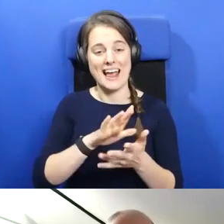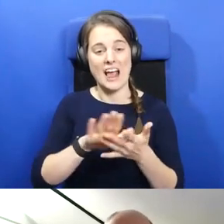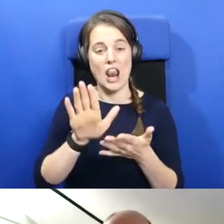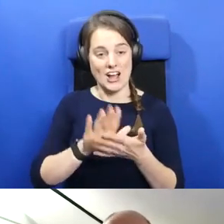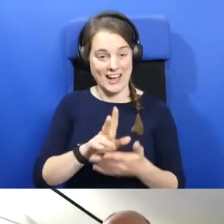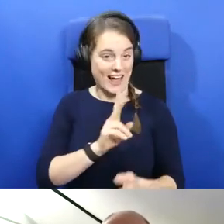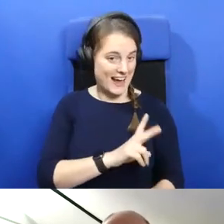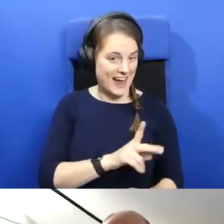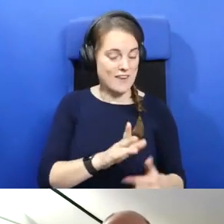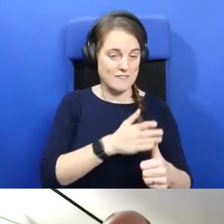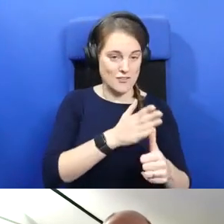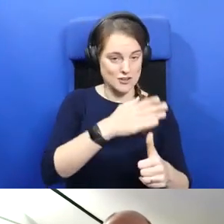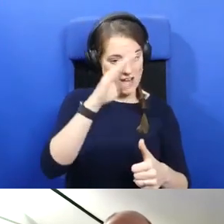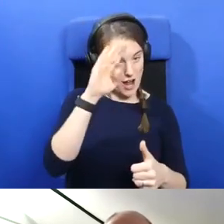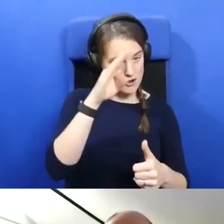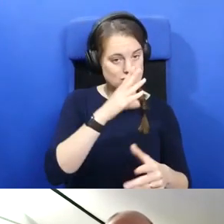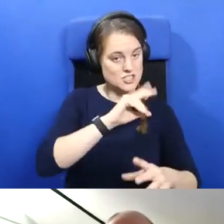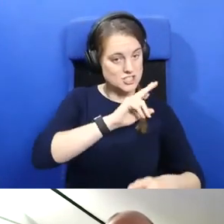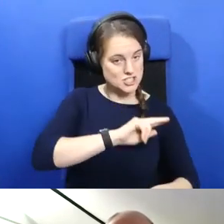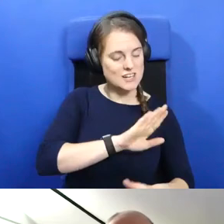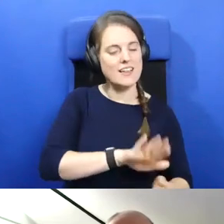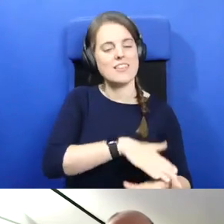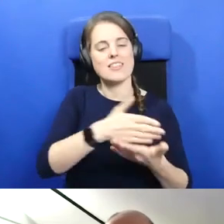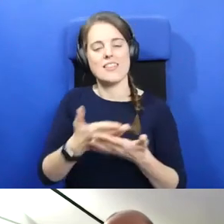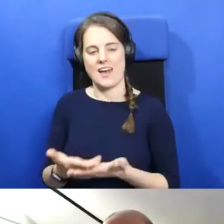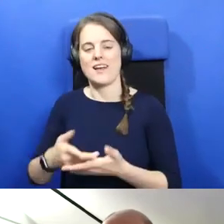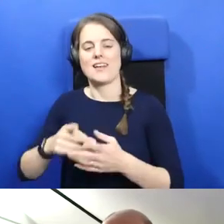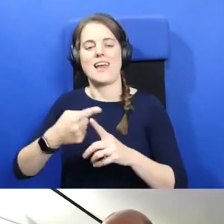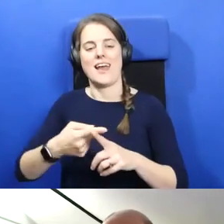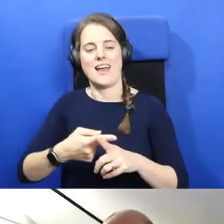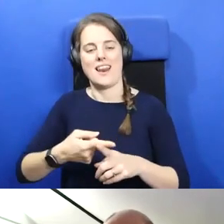too long to know English.